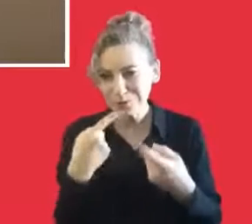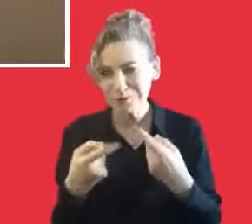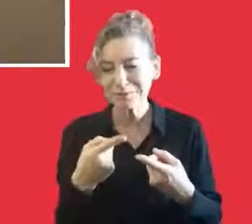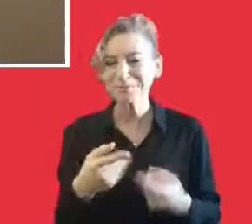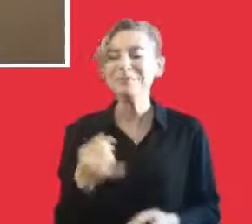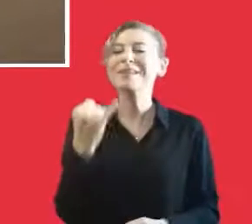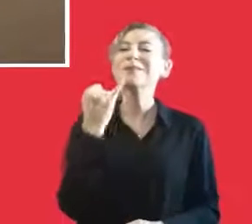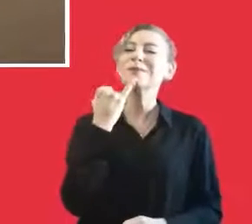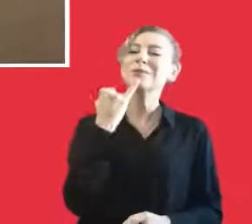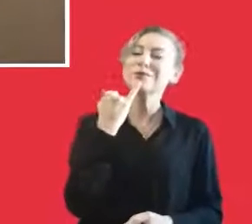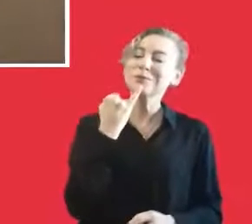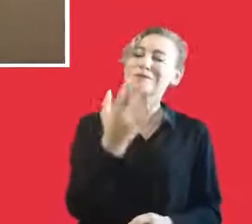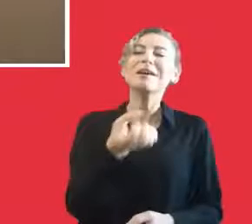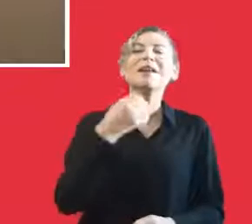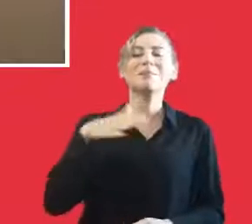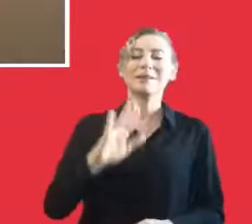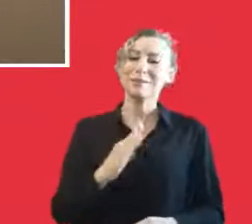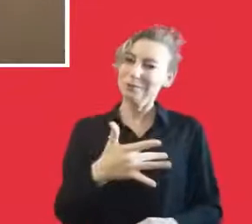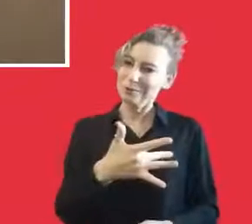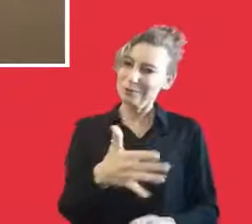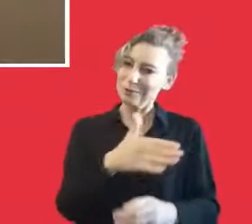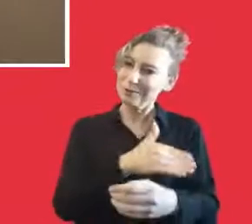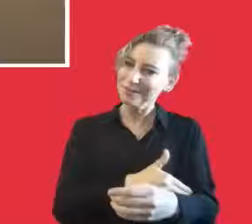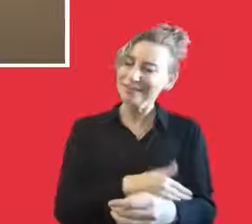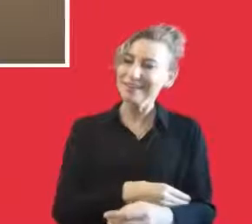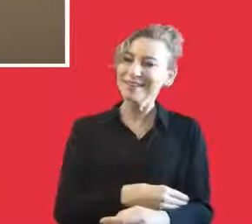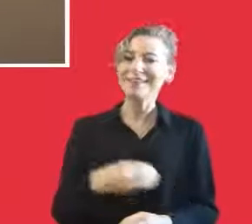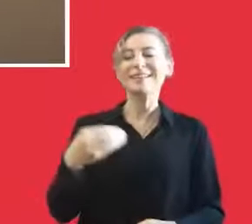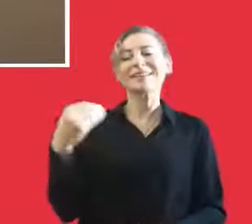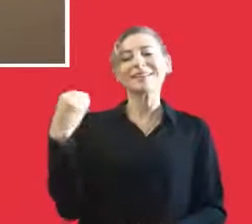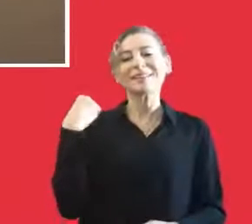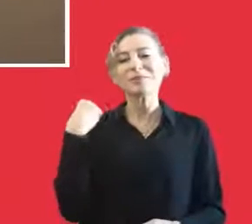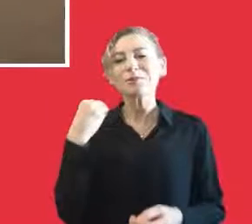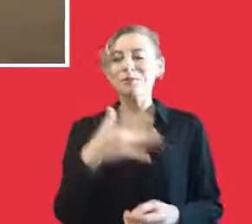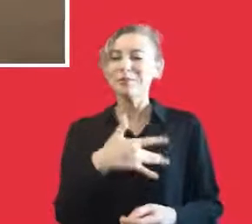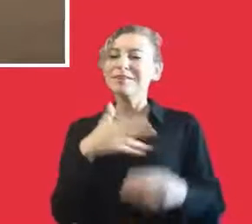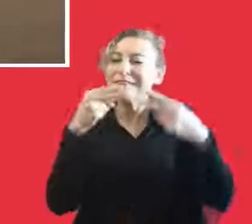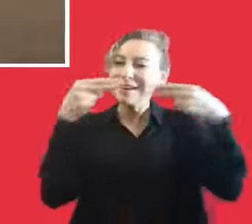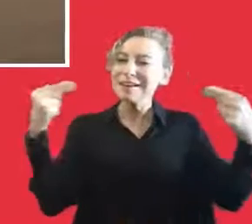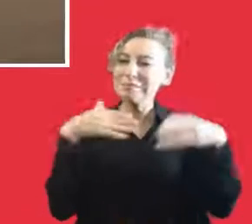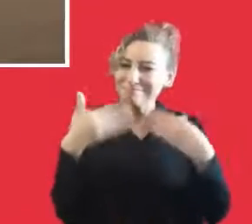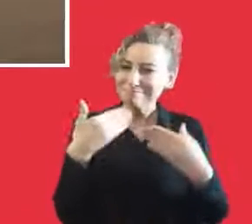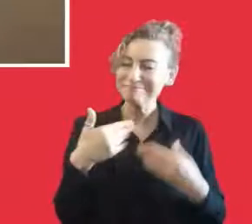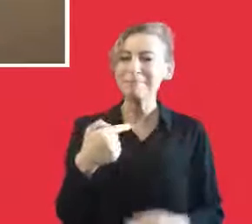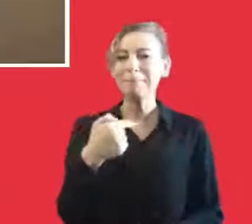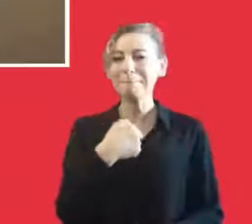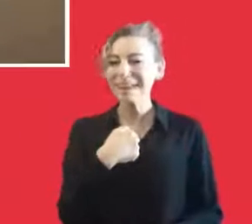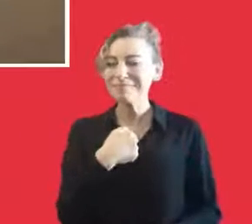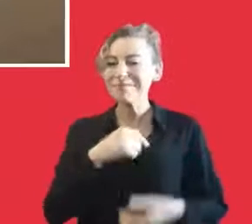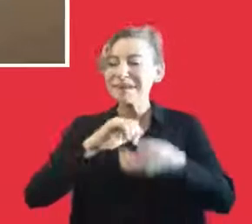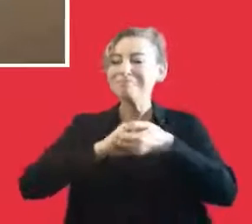will talk about arts and volunteerism before presenting my speakers, I would like to talk about my journey of